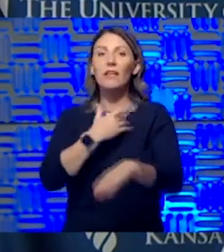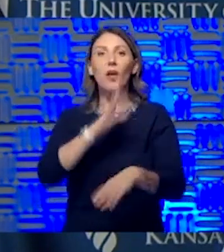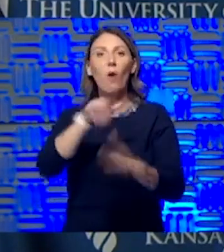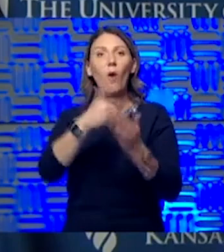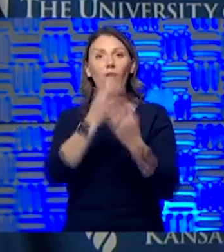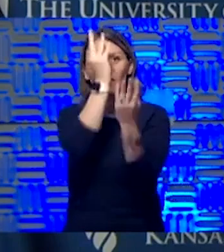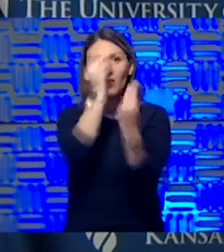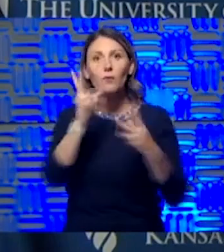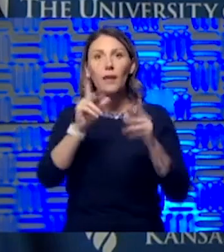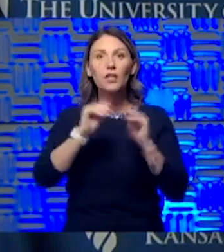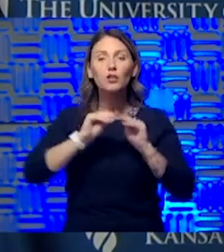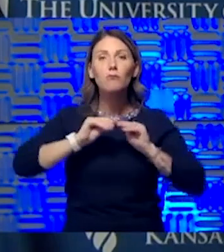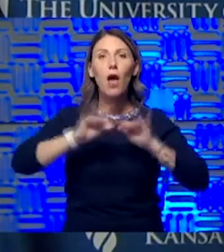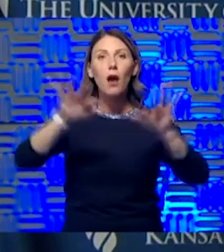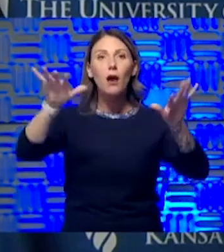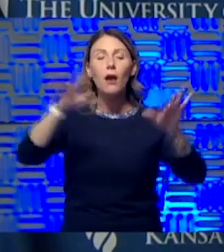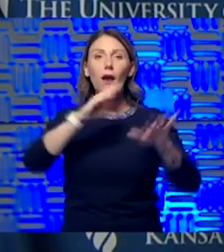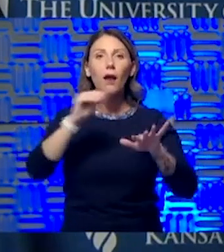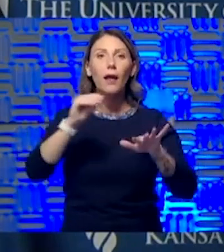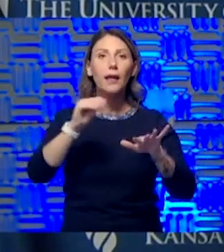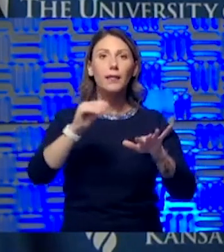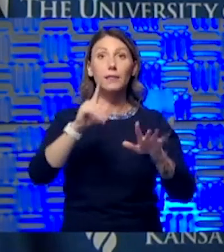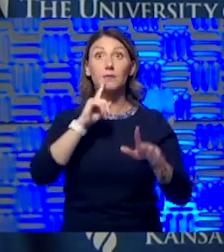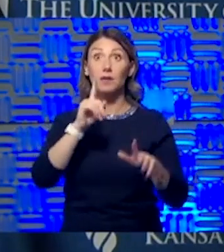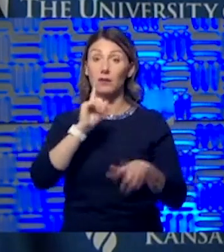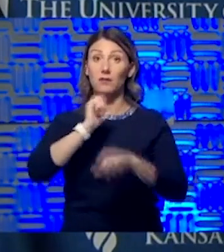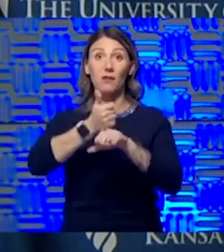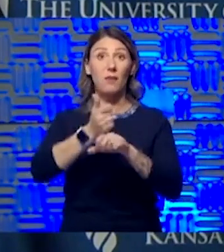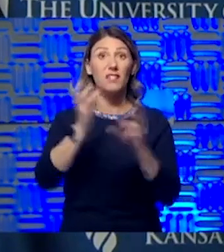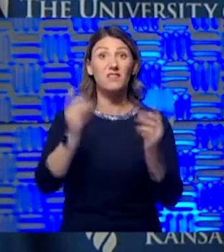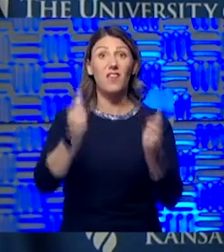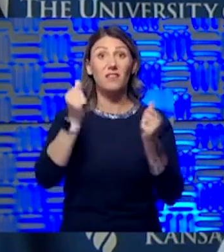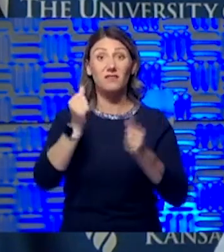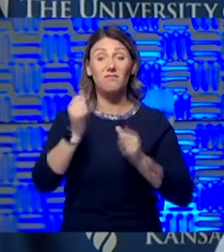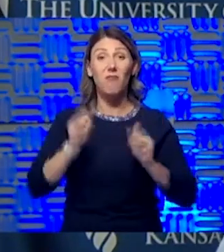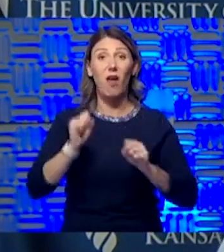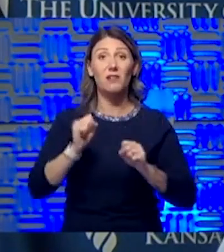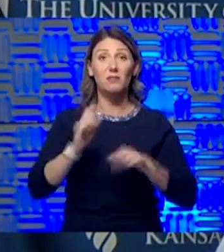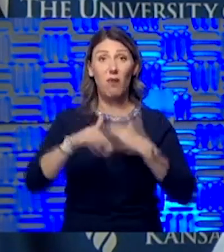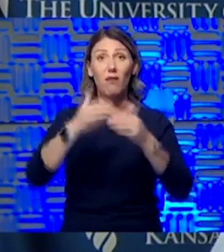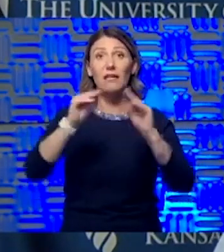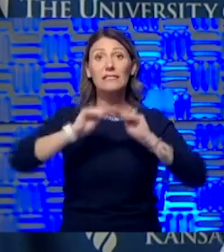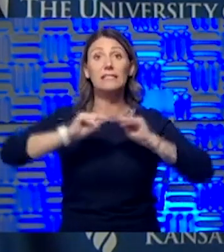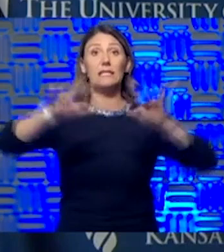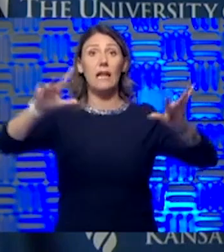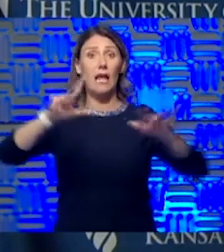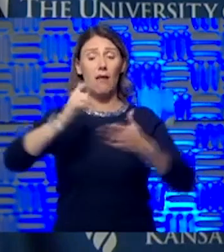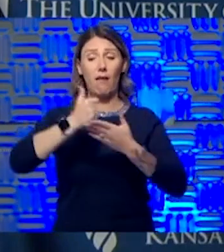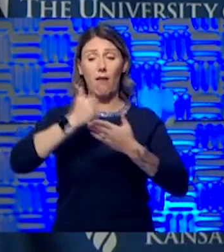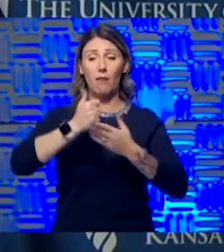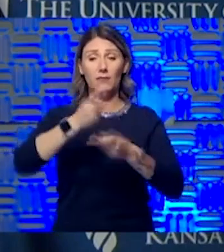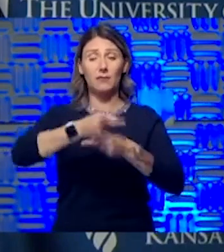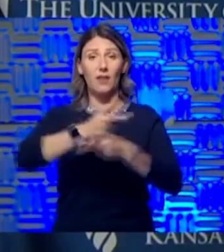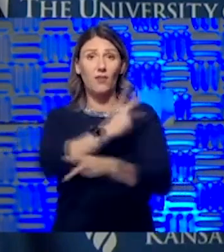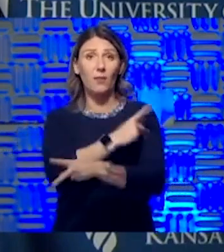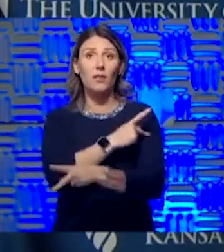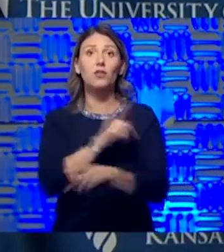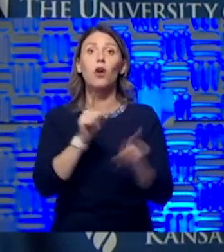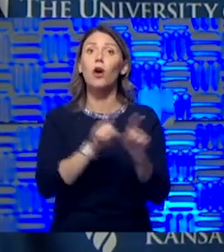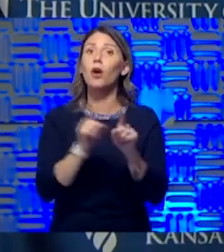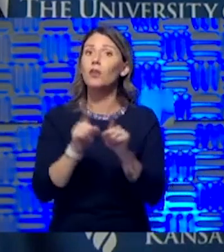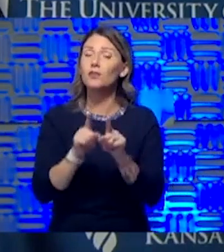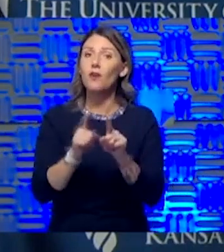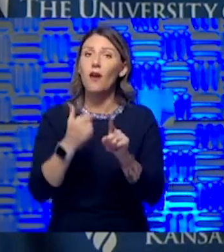it's definitely being streamlined as fast as possible so that we can help and take care of our patients. And also, I spent